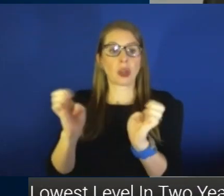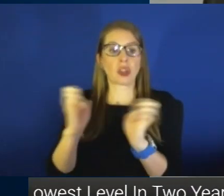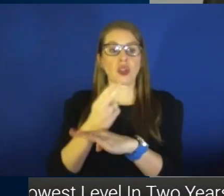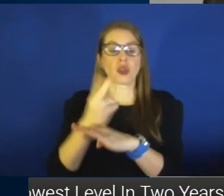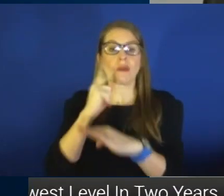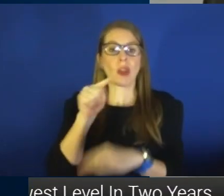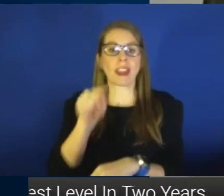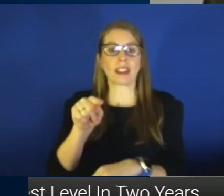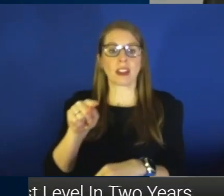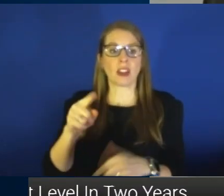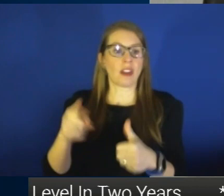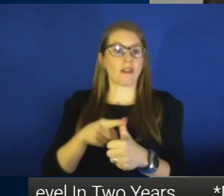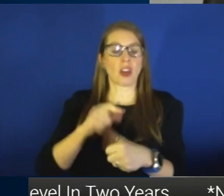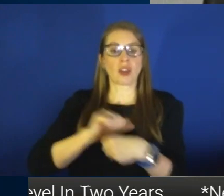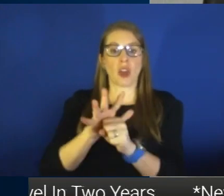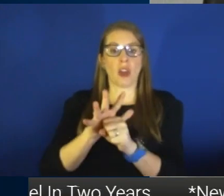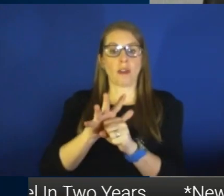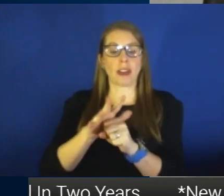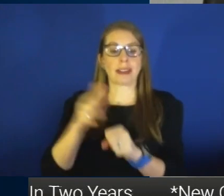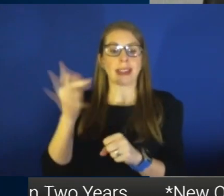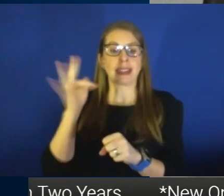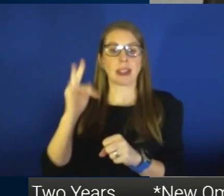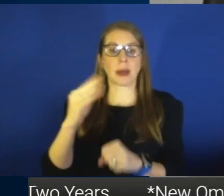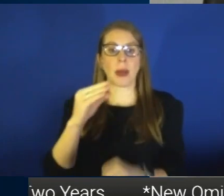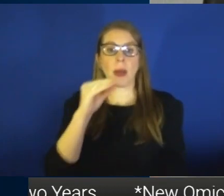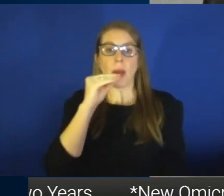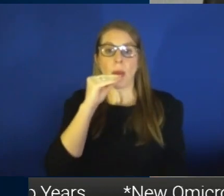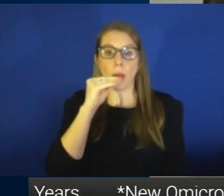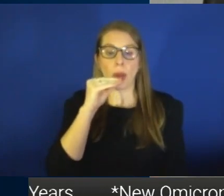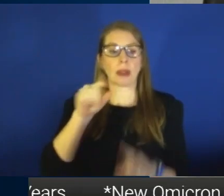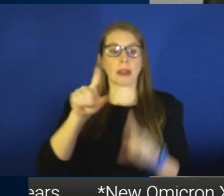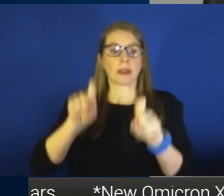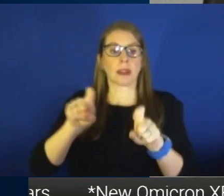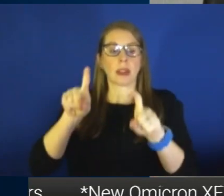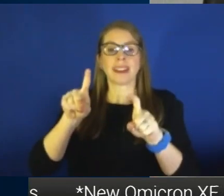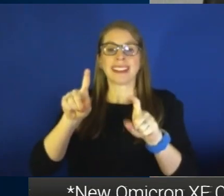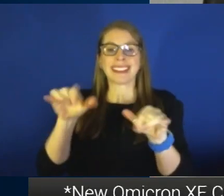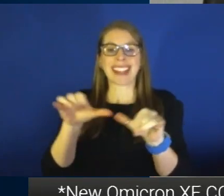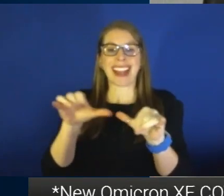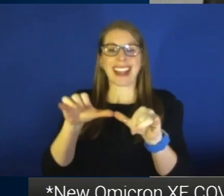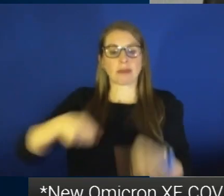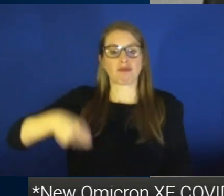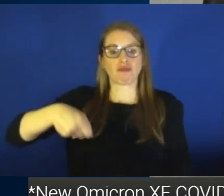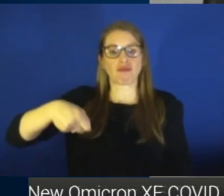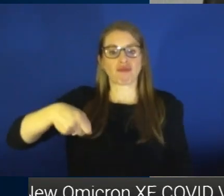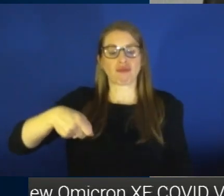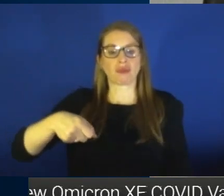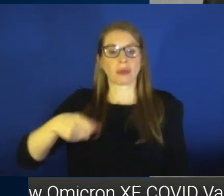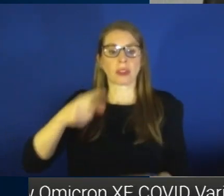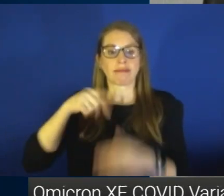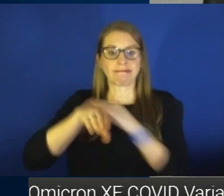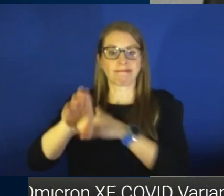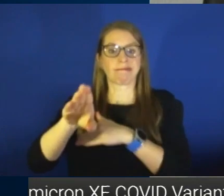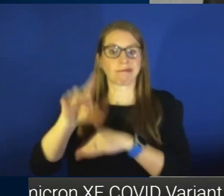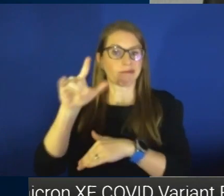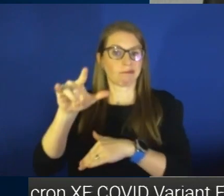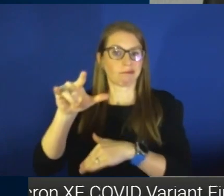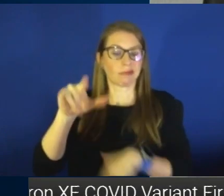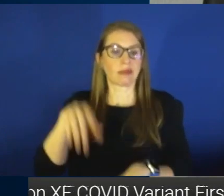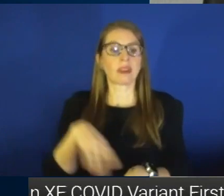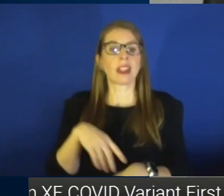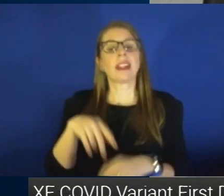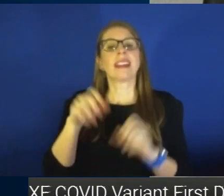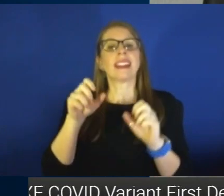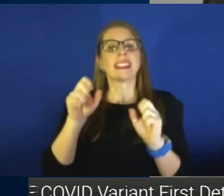COVID-19 breathalyzer. It's about the size of a piece of carry-on luggage and you can get results in less than three minutes. The company says it